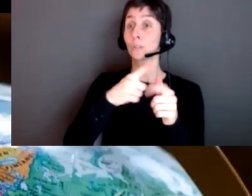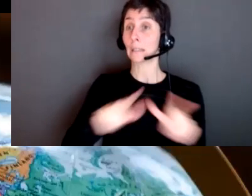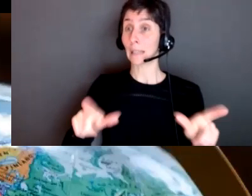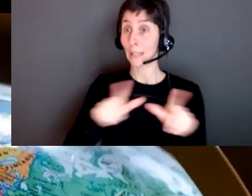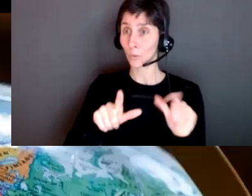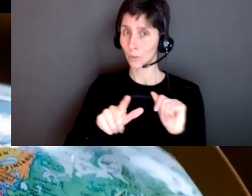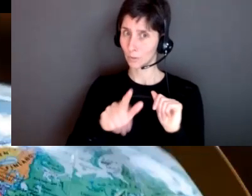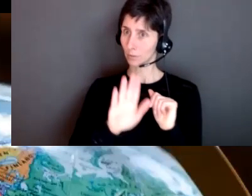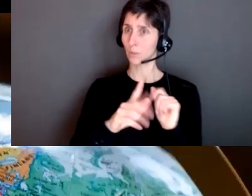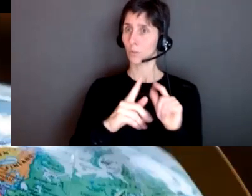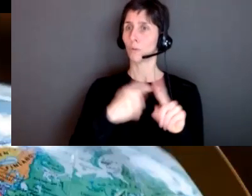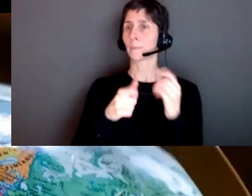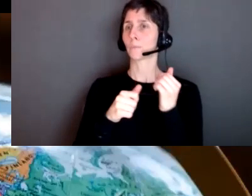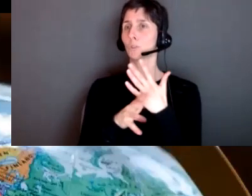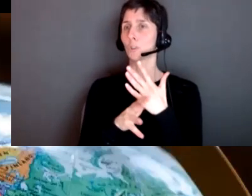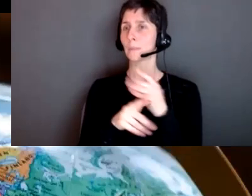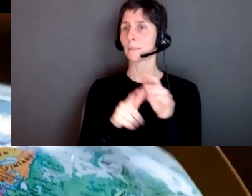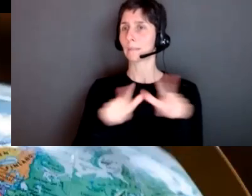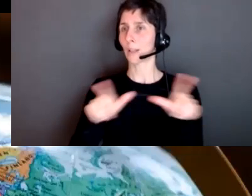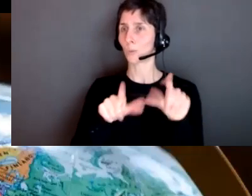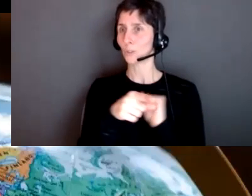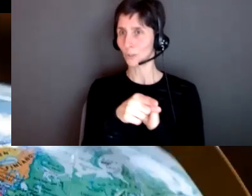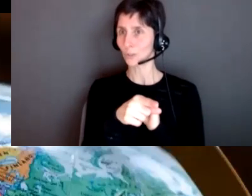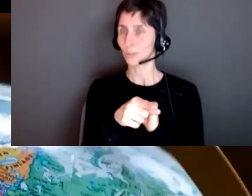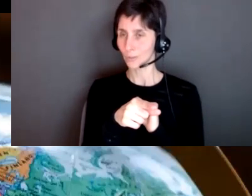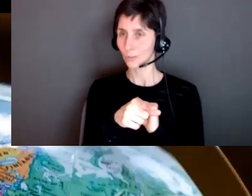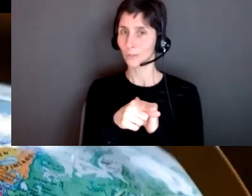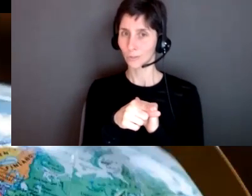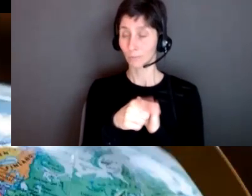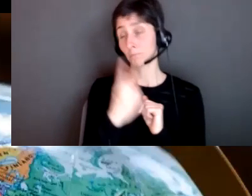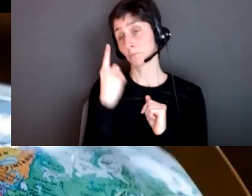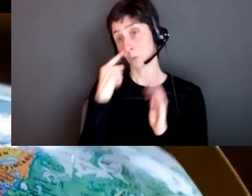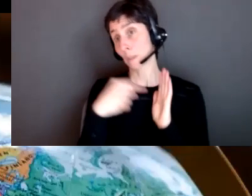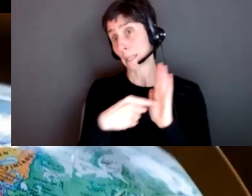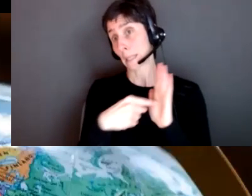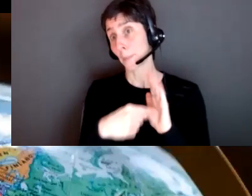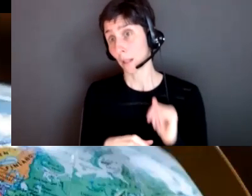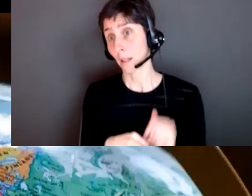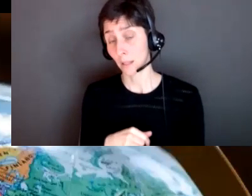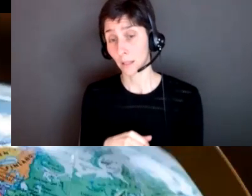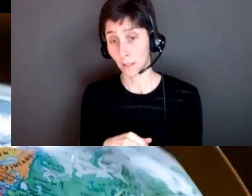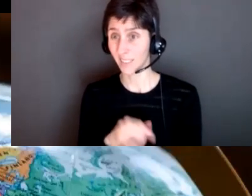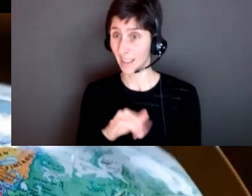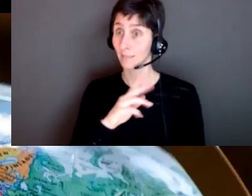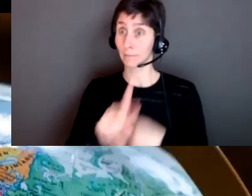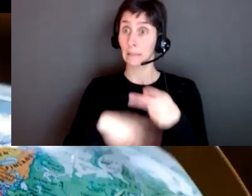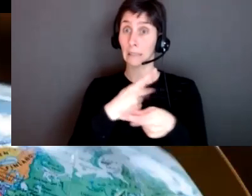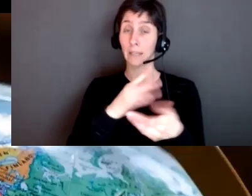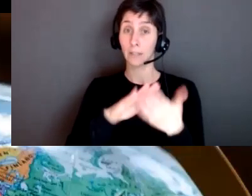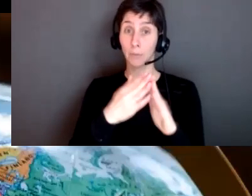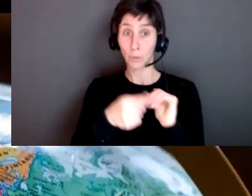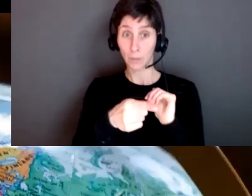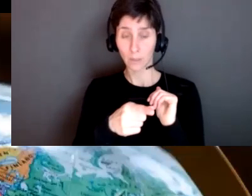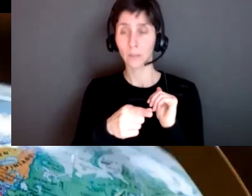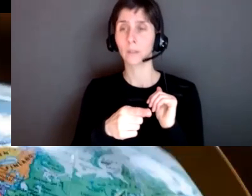derivation of german and so this could be that could be an example of of groups or communities that have